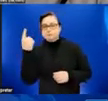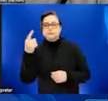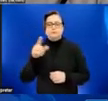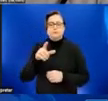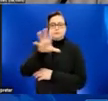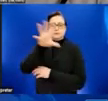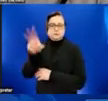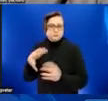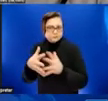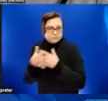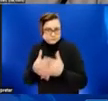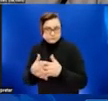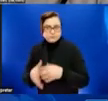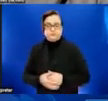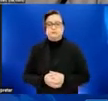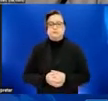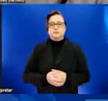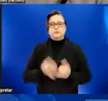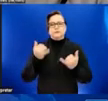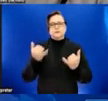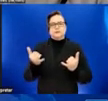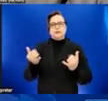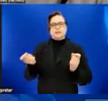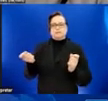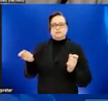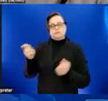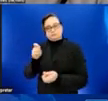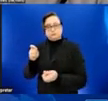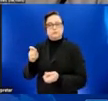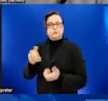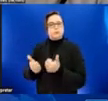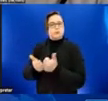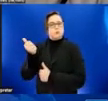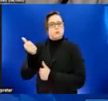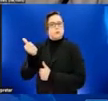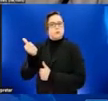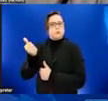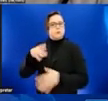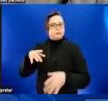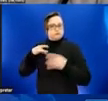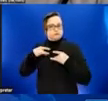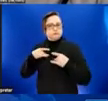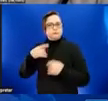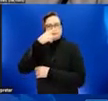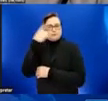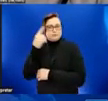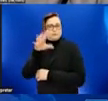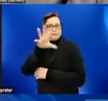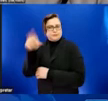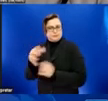over the last couple of months, the trend has now shifted so that the majority of cases reported are among Black or African American individuals.